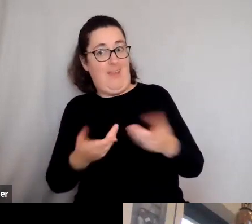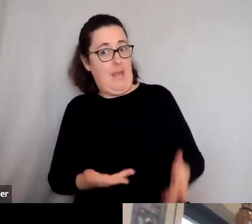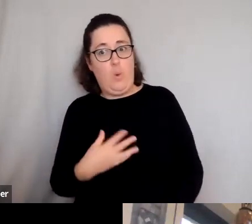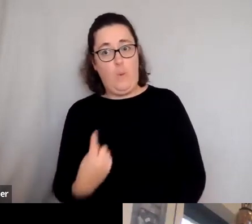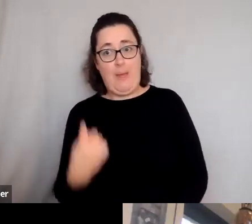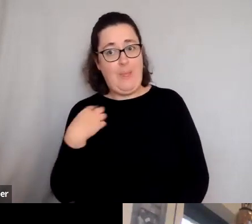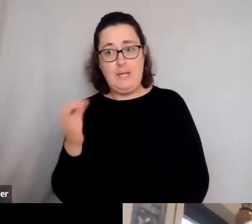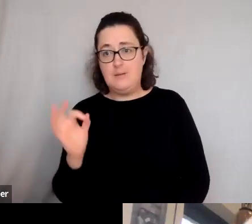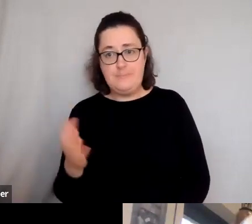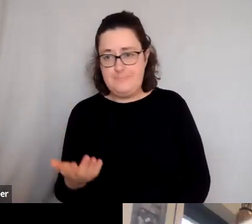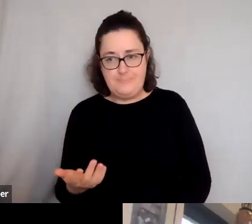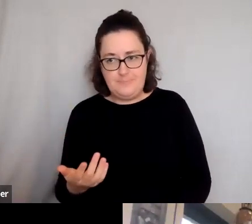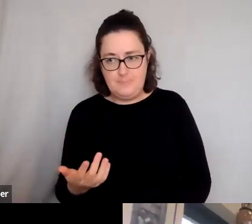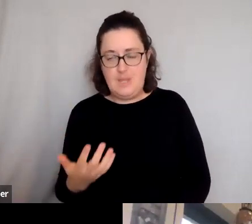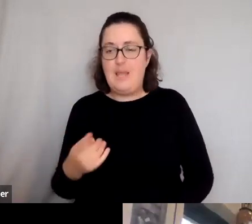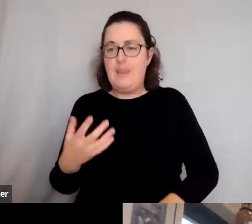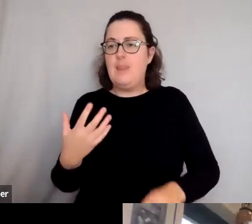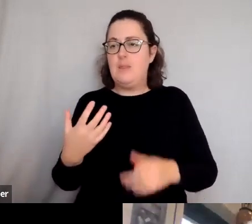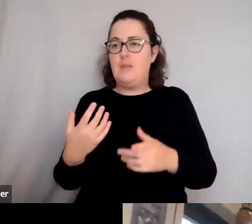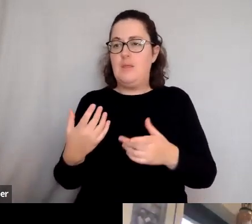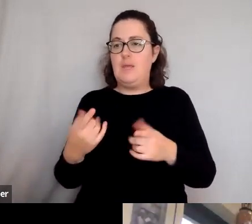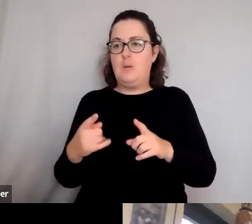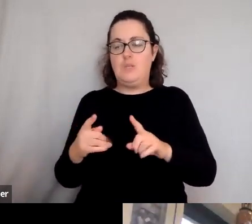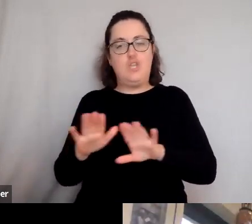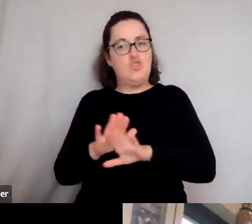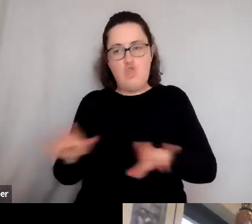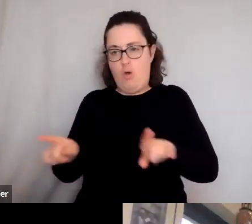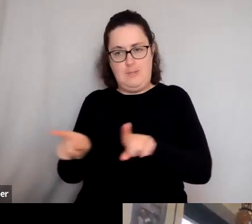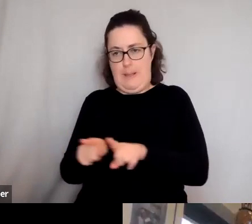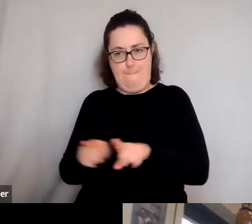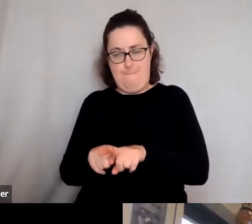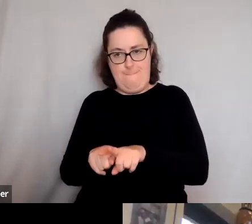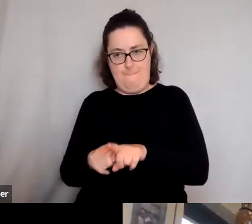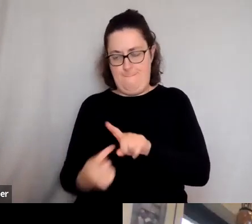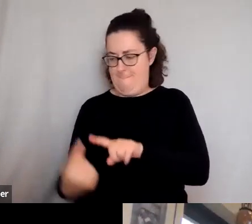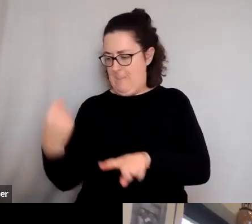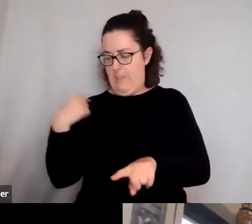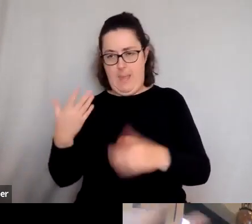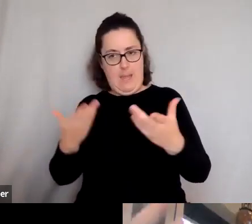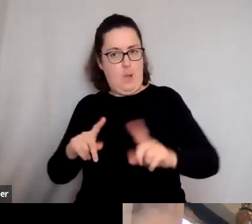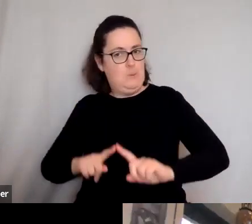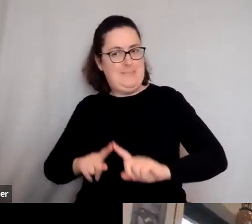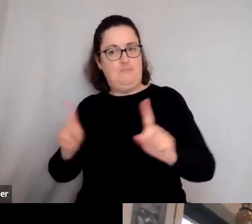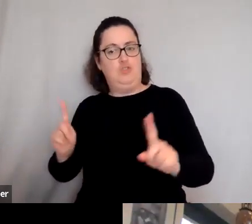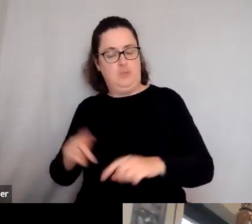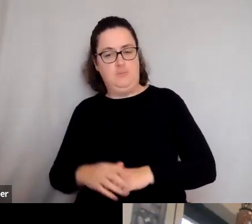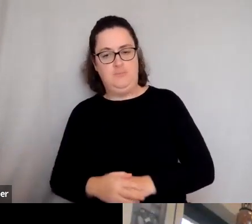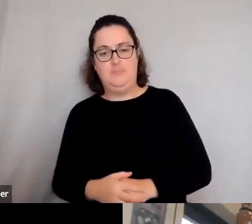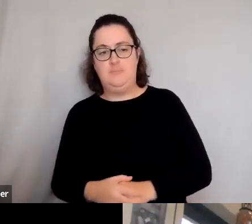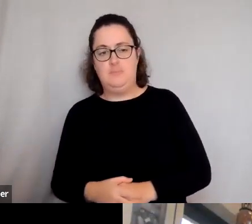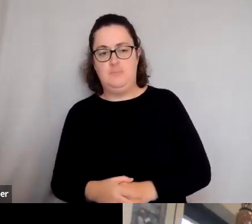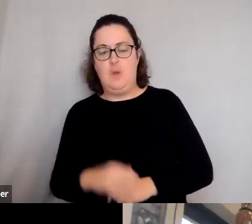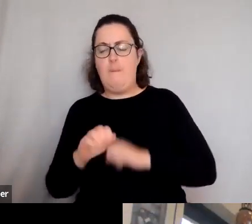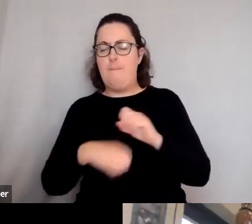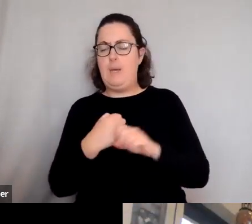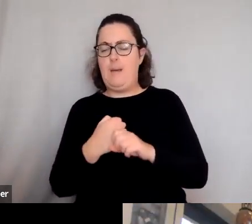it quite interesting because of the absence, because of the way it's not like us. And I think it's very interesting, or at least it jolts you out